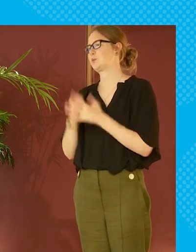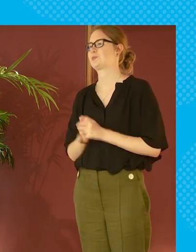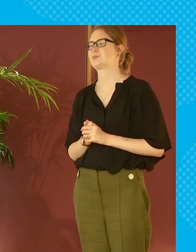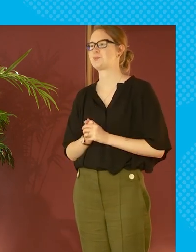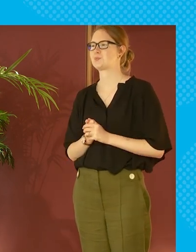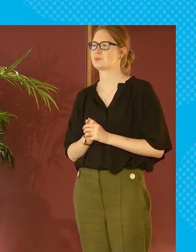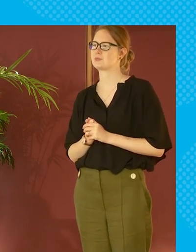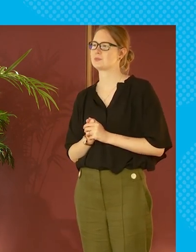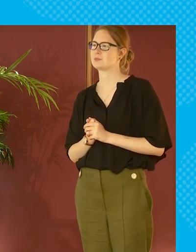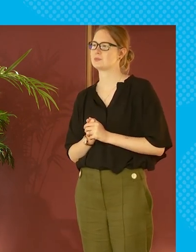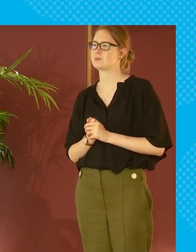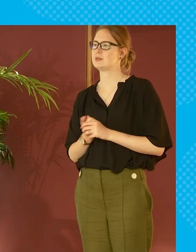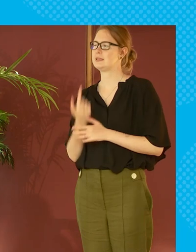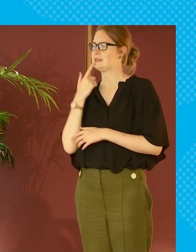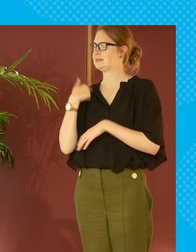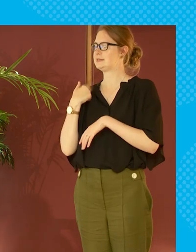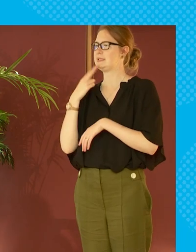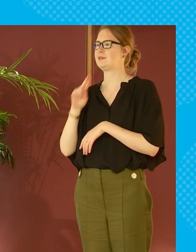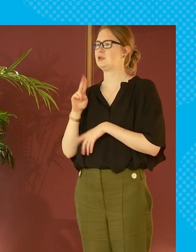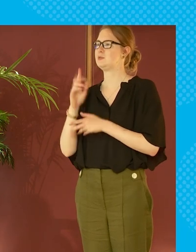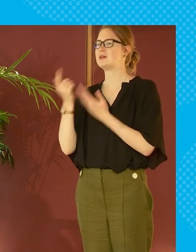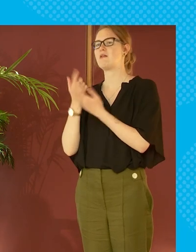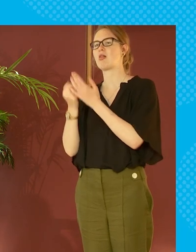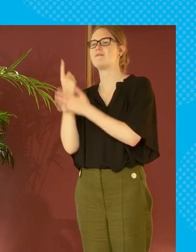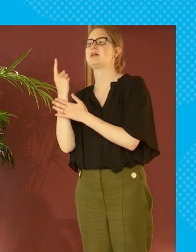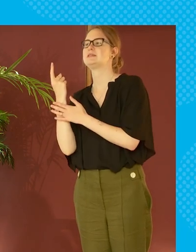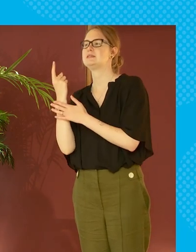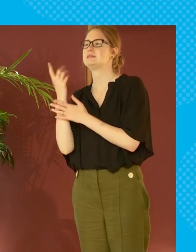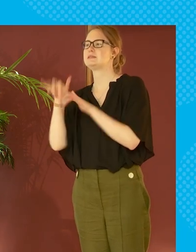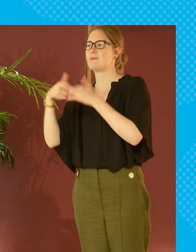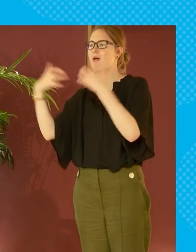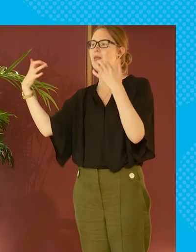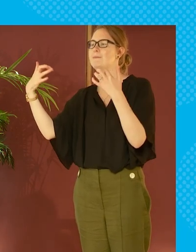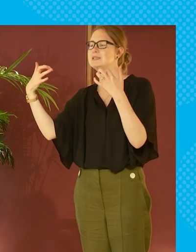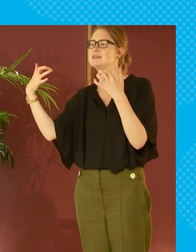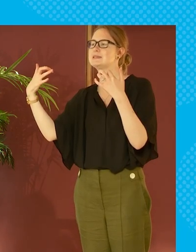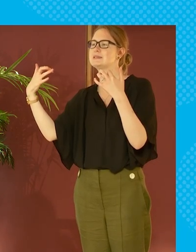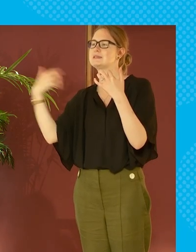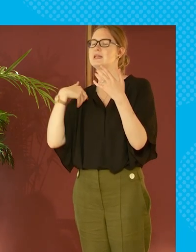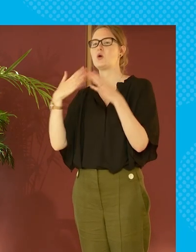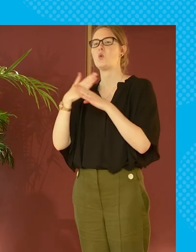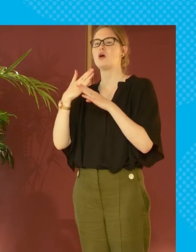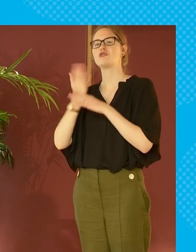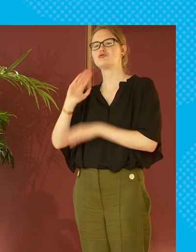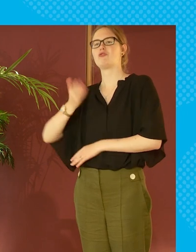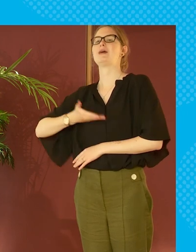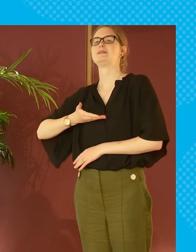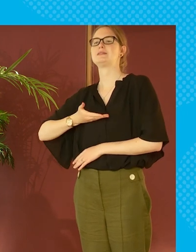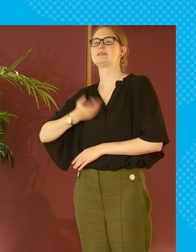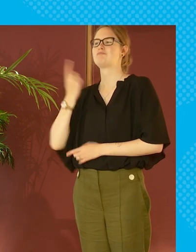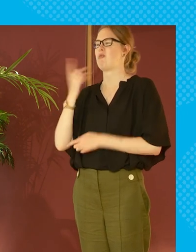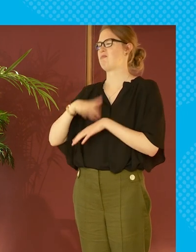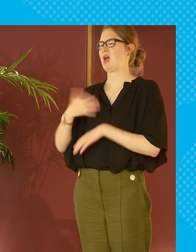yeah you um yeah it just this time yesterday afternoon it was another event uh in parliament which was uh workers rights